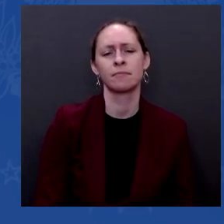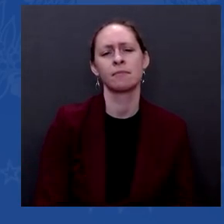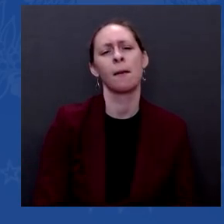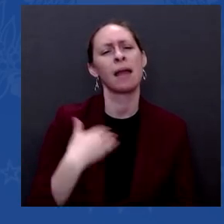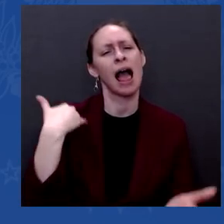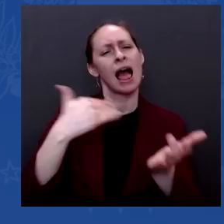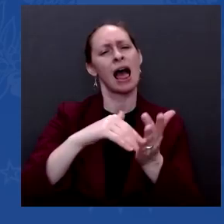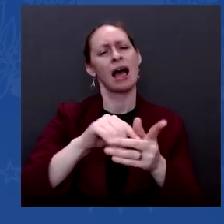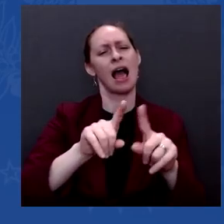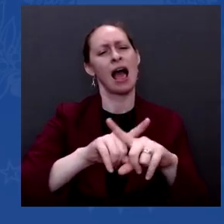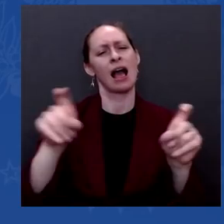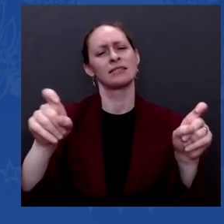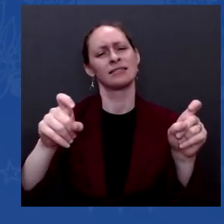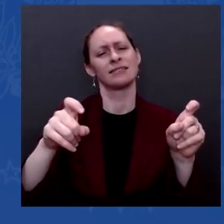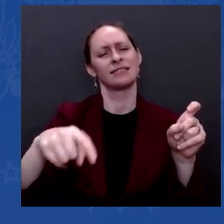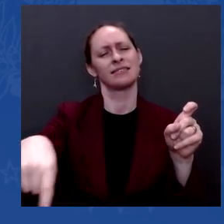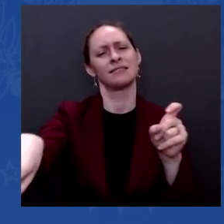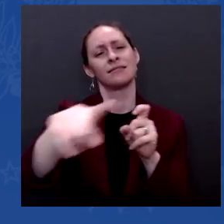No, I won't. Anyway.